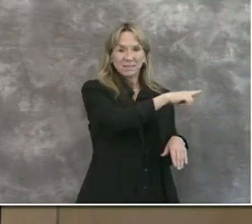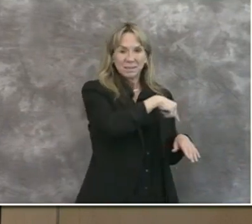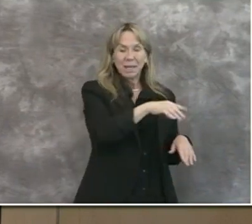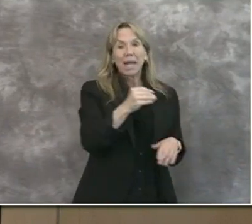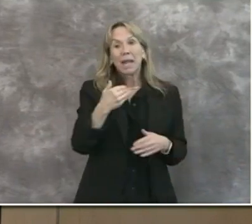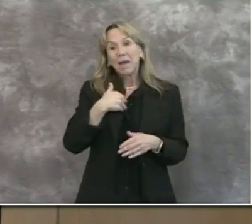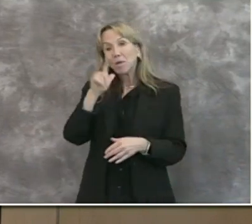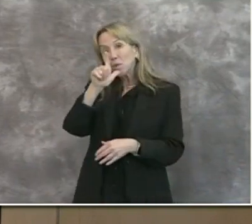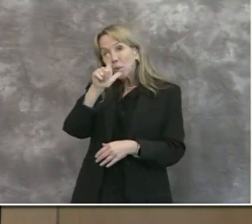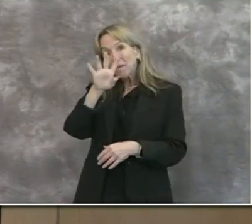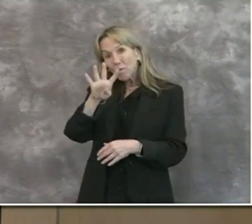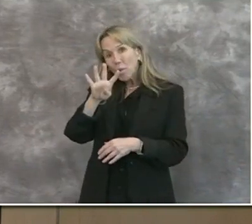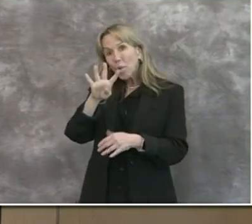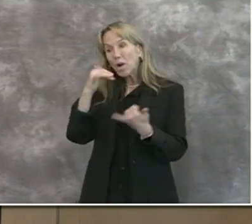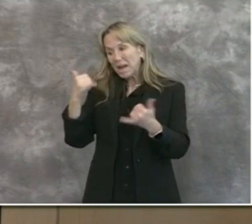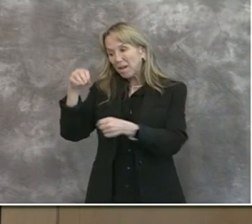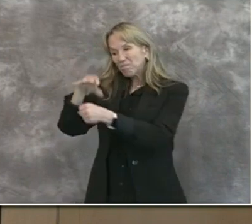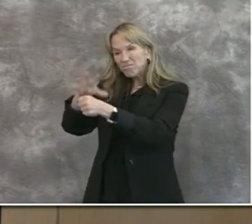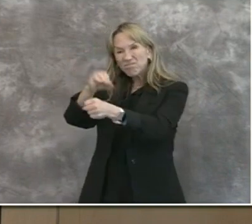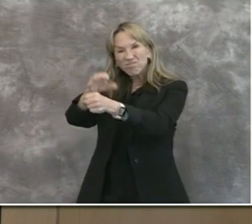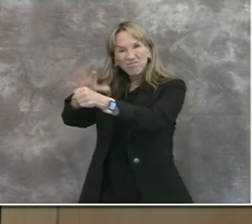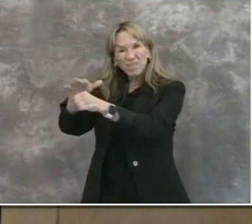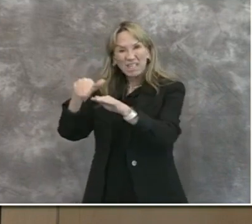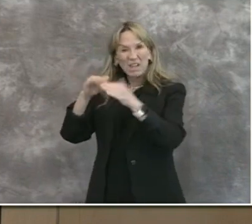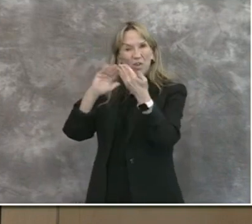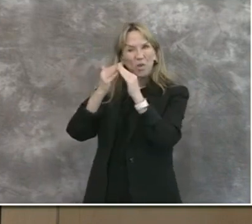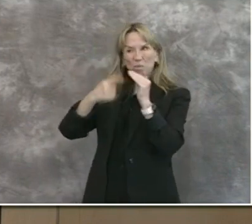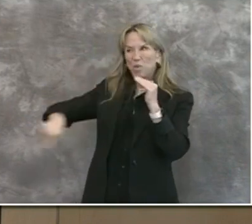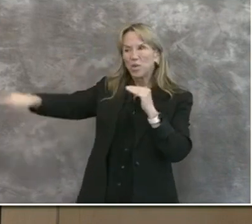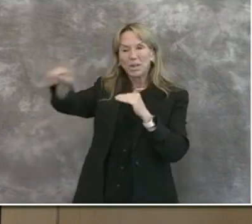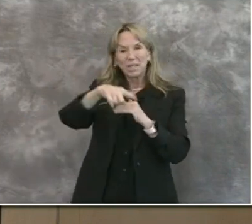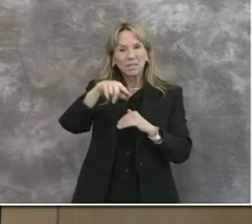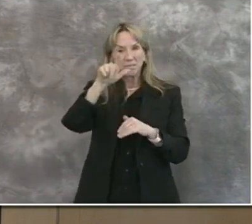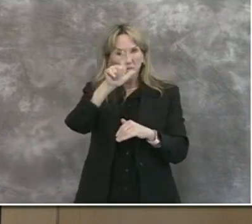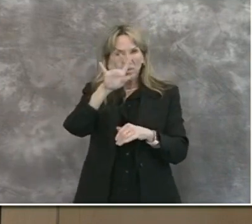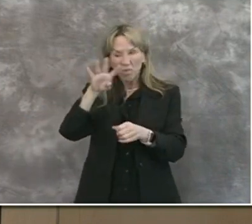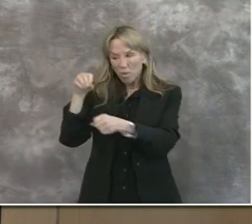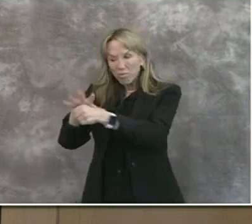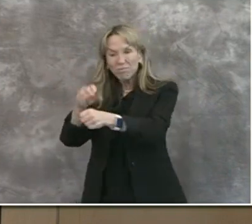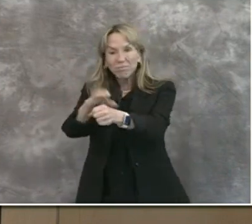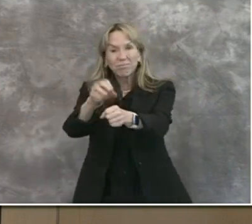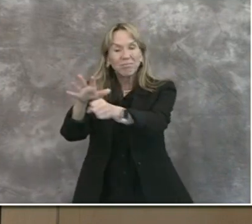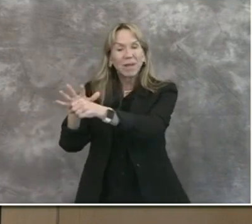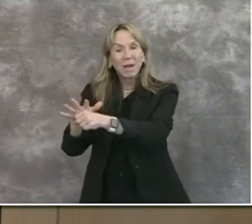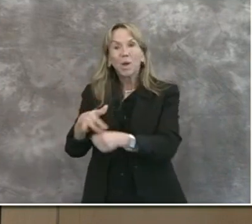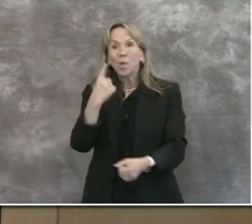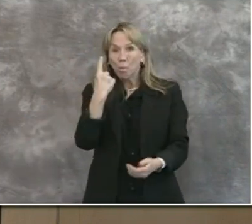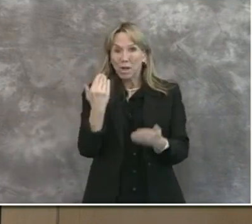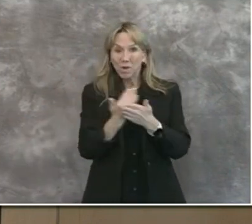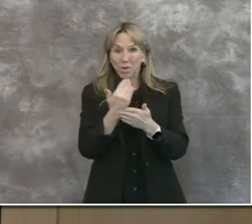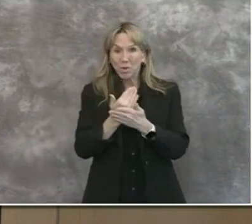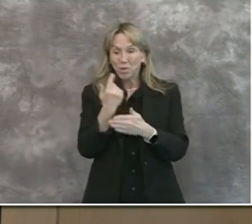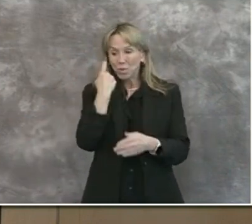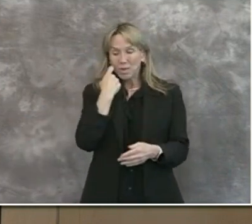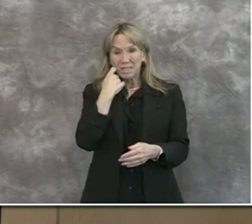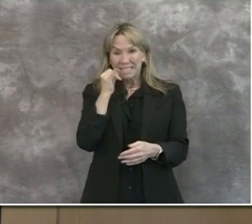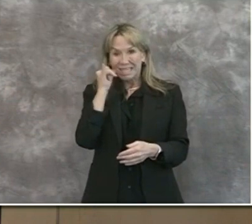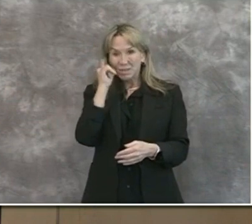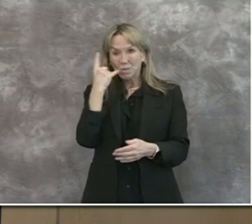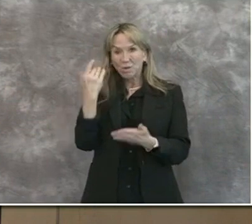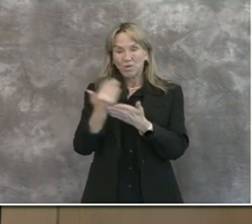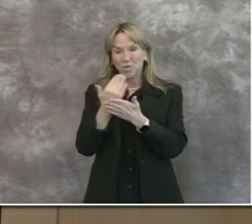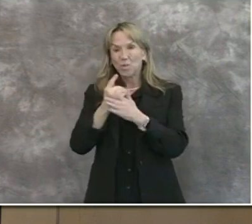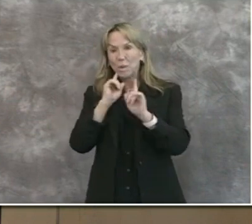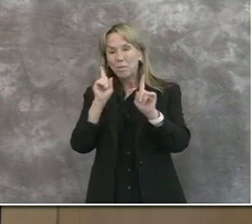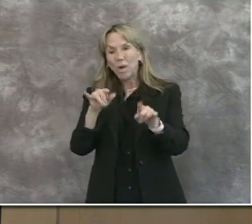24 active outbreaks in community setting locations, one new outbreak since yesterday and